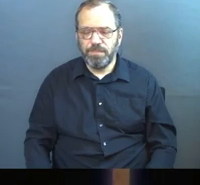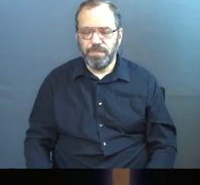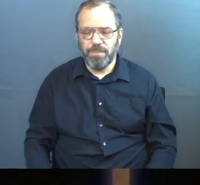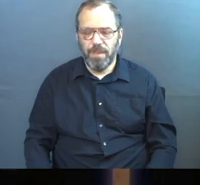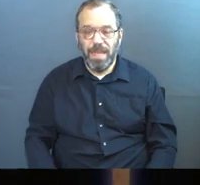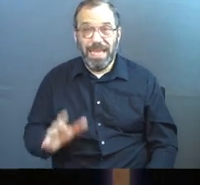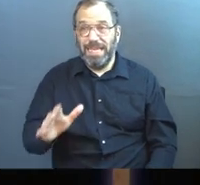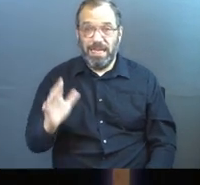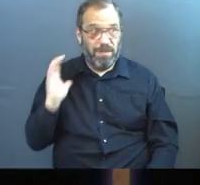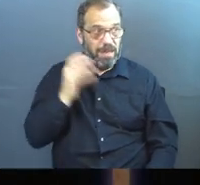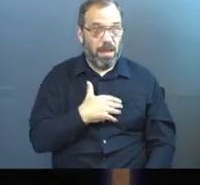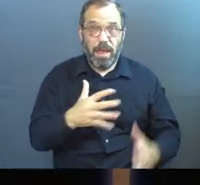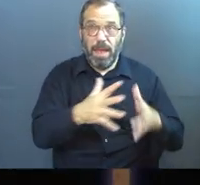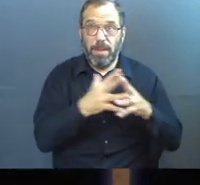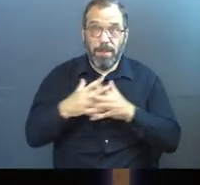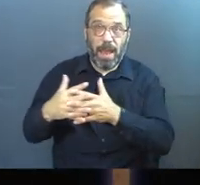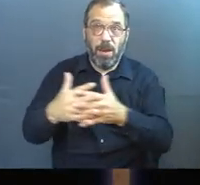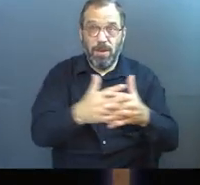Even in our country,